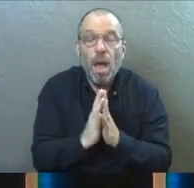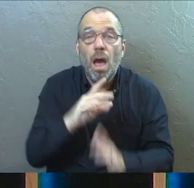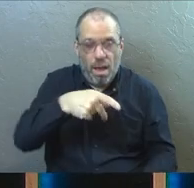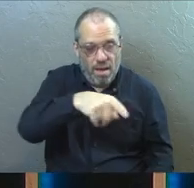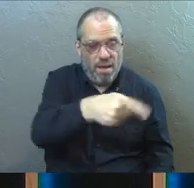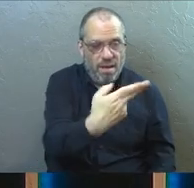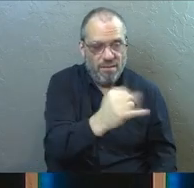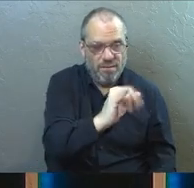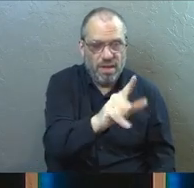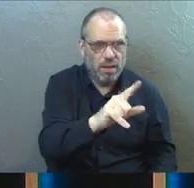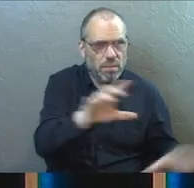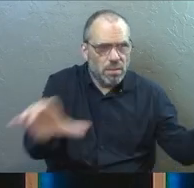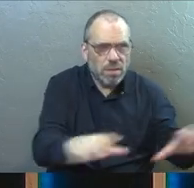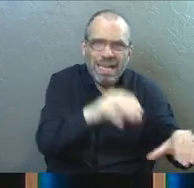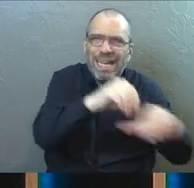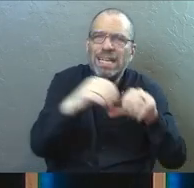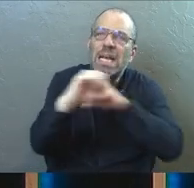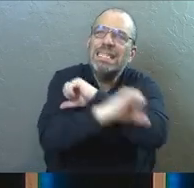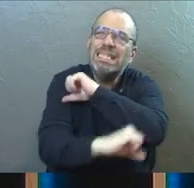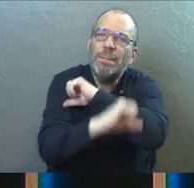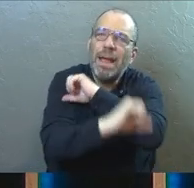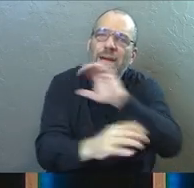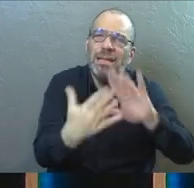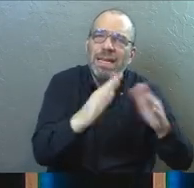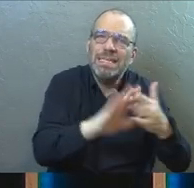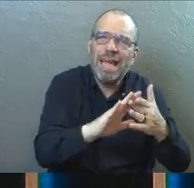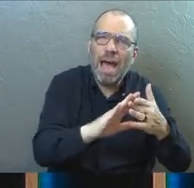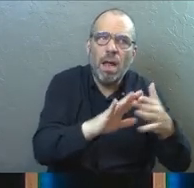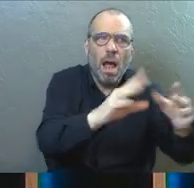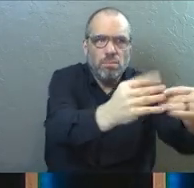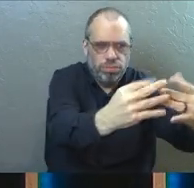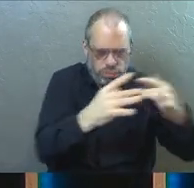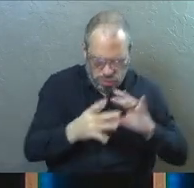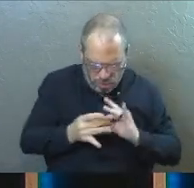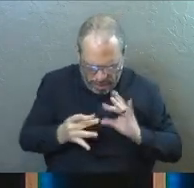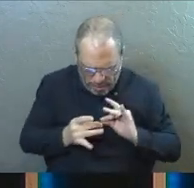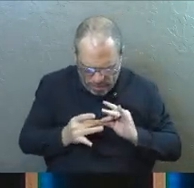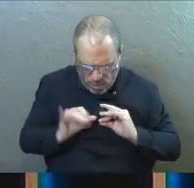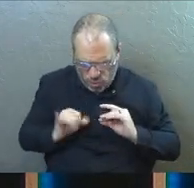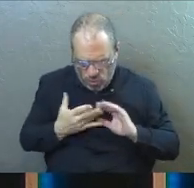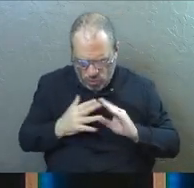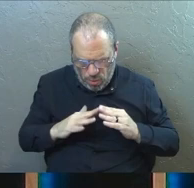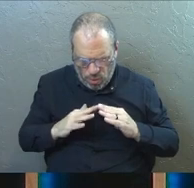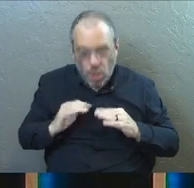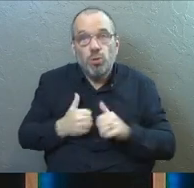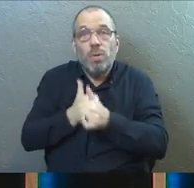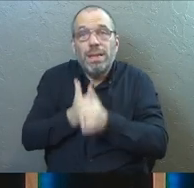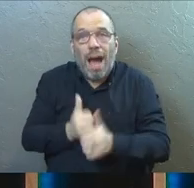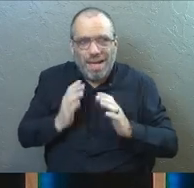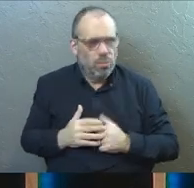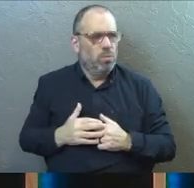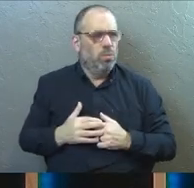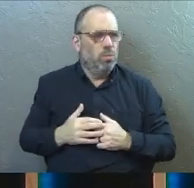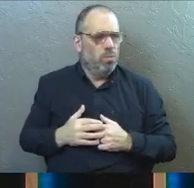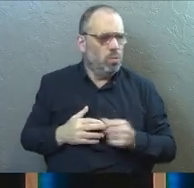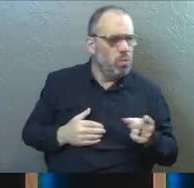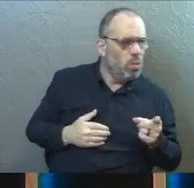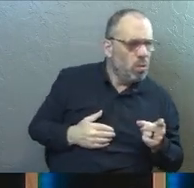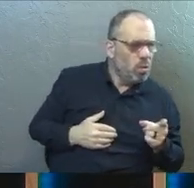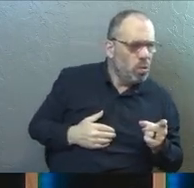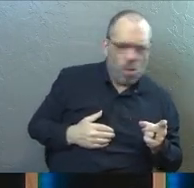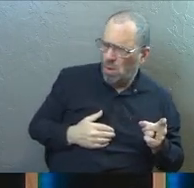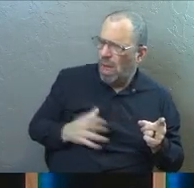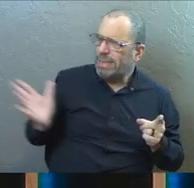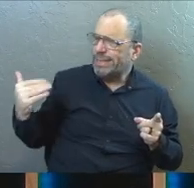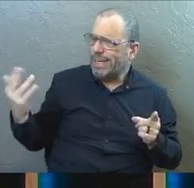Philip's doing this whole deal in Samaria and word gets back to Jerusalem to the apostles. And they